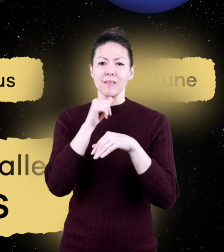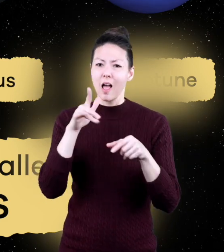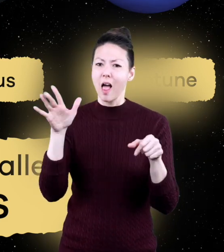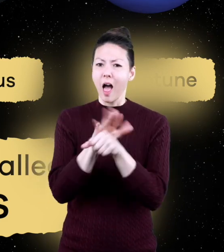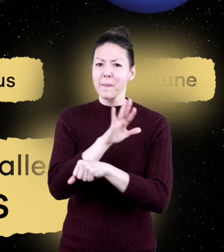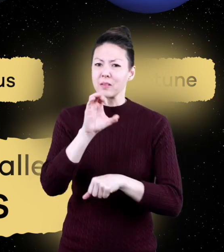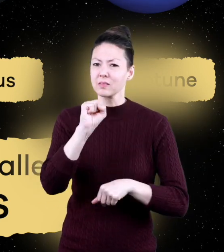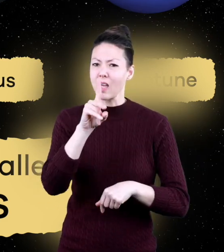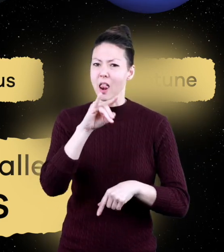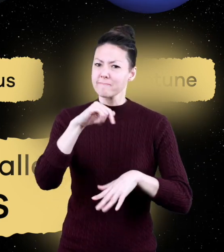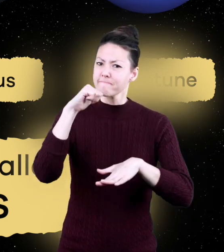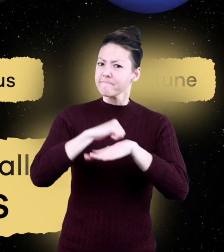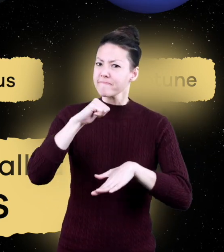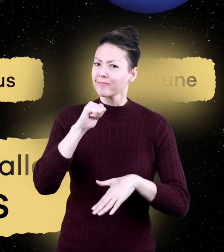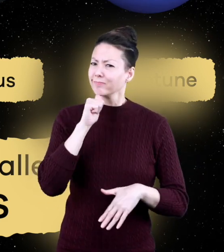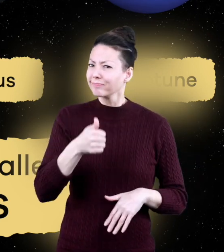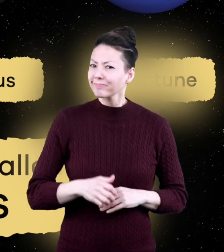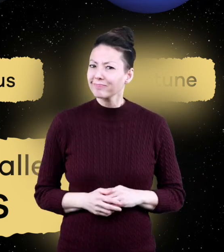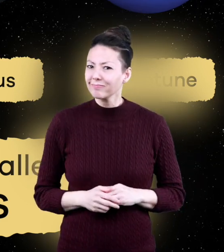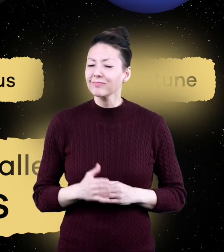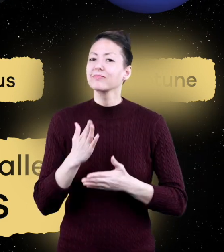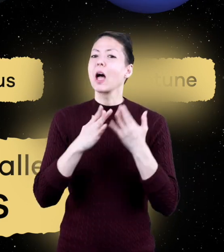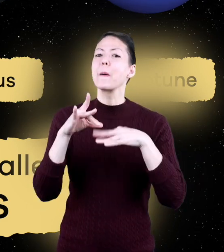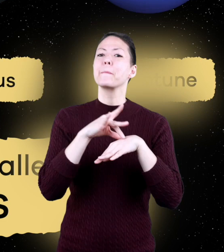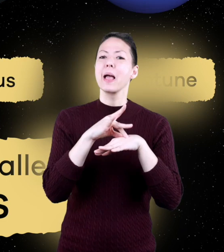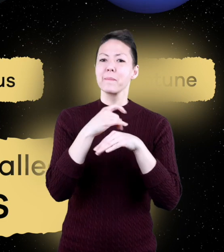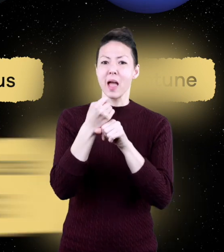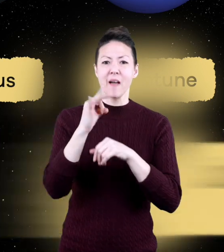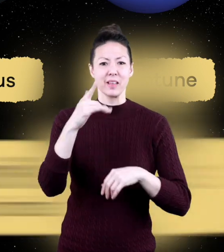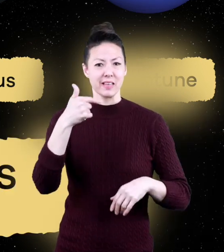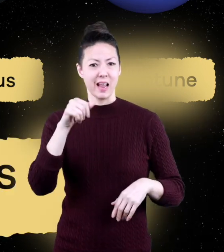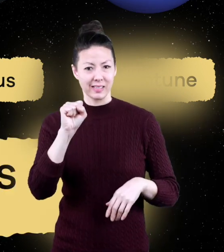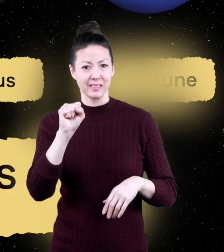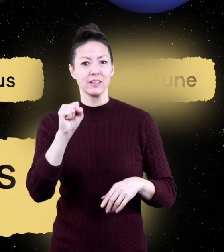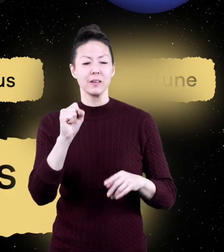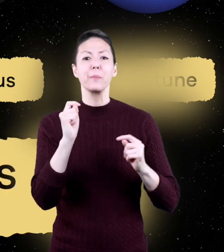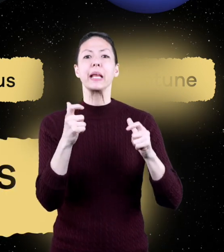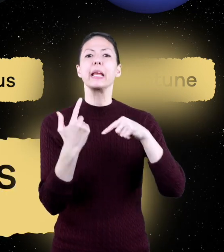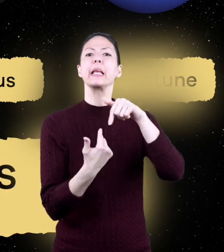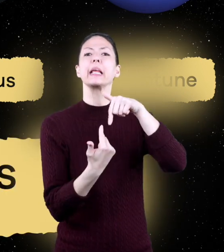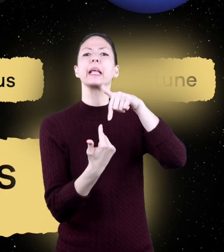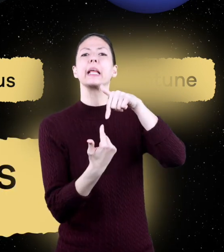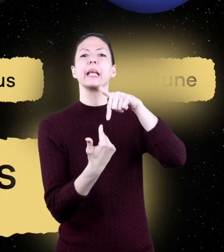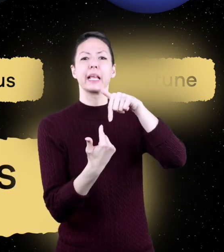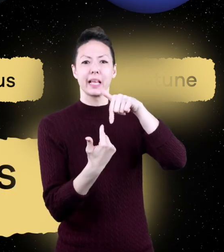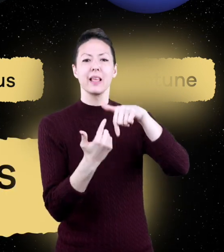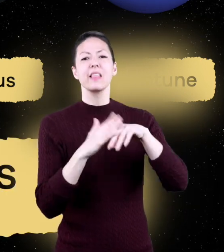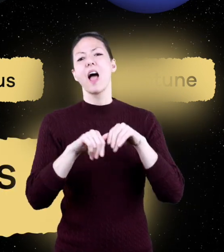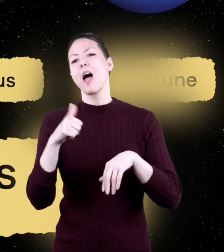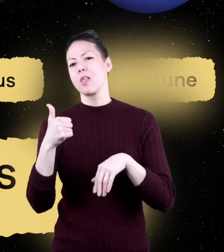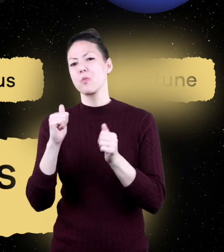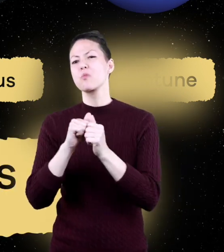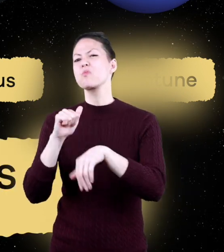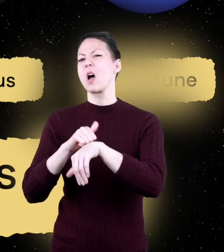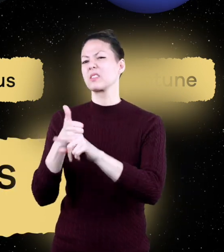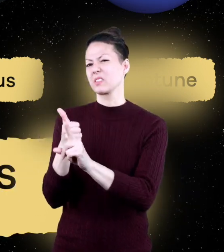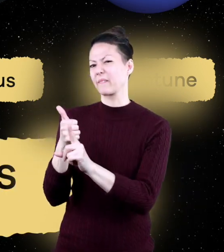means those planets are not completely solid. The planets made of gas spin quicker than the planets made of rock.